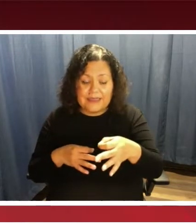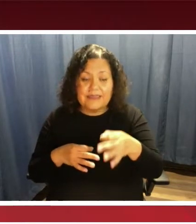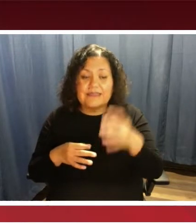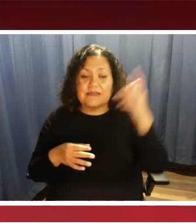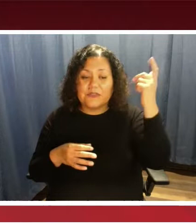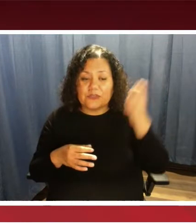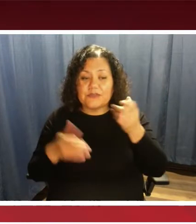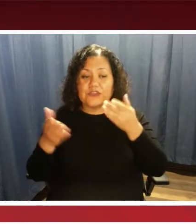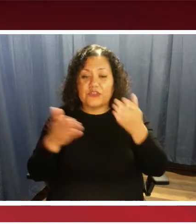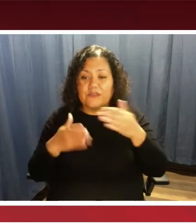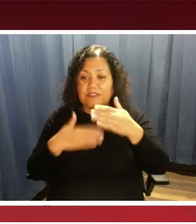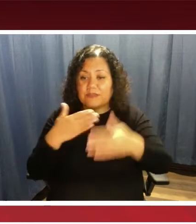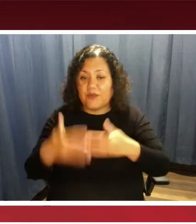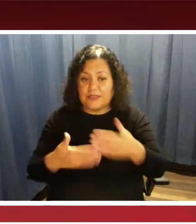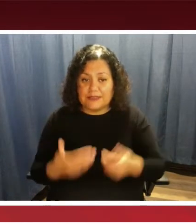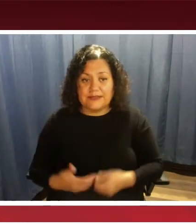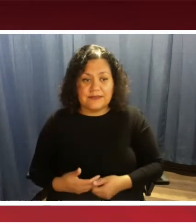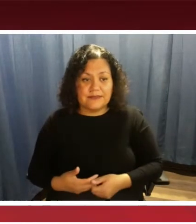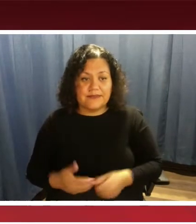Next slide, please.